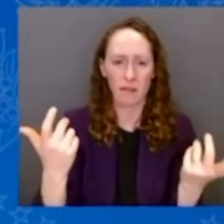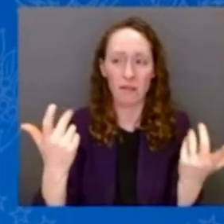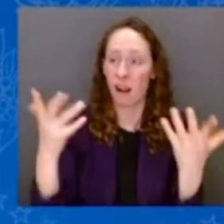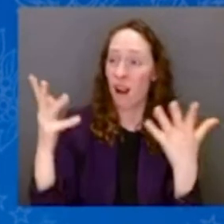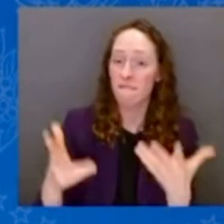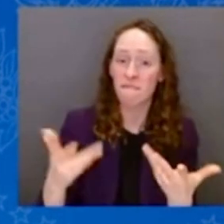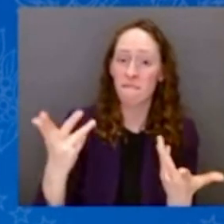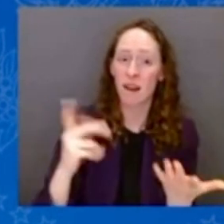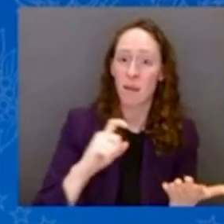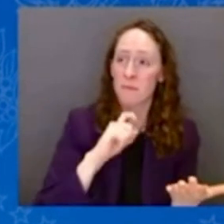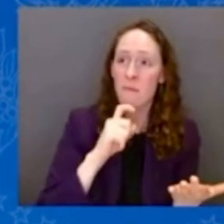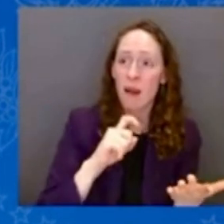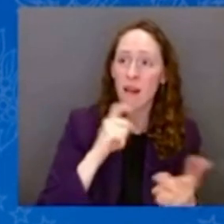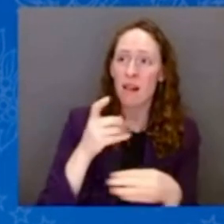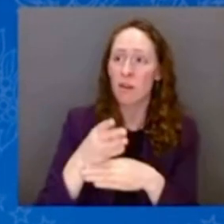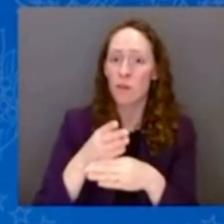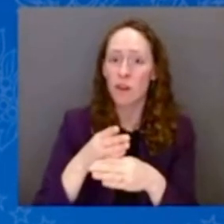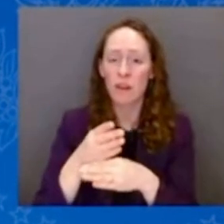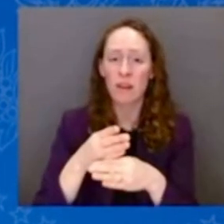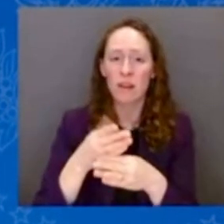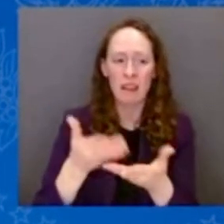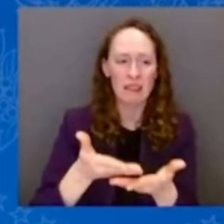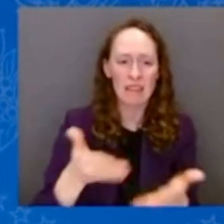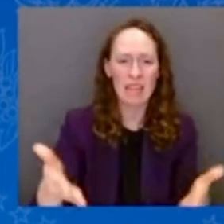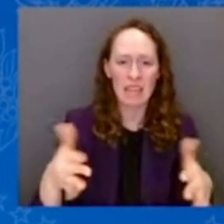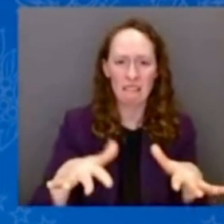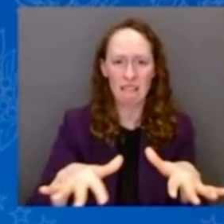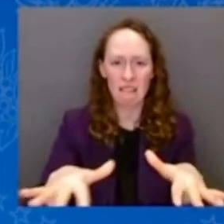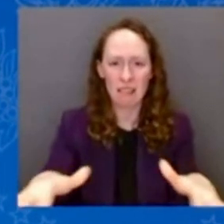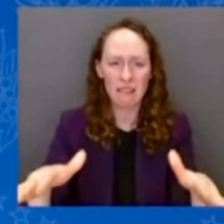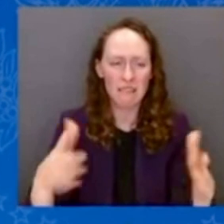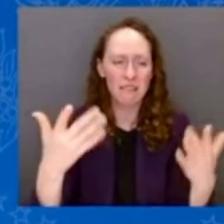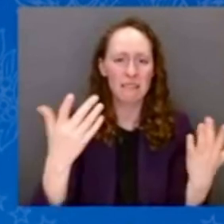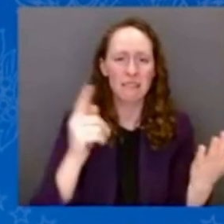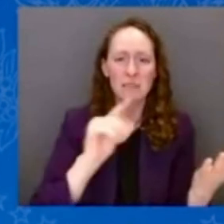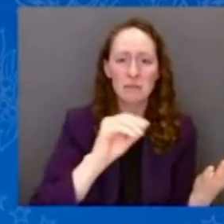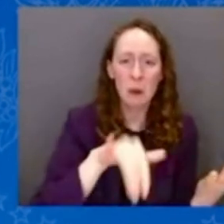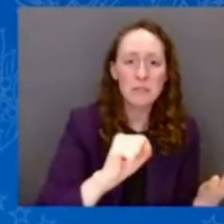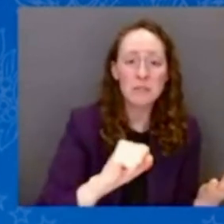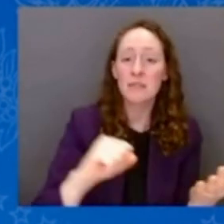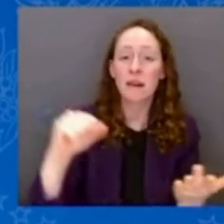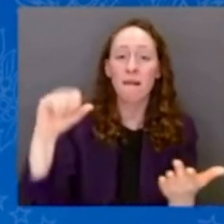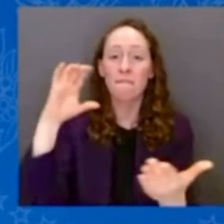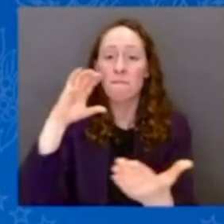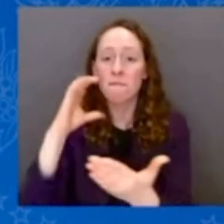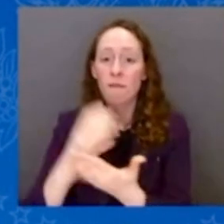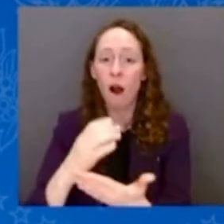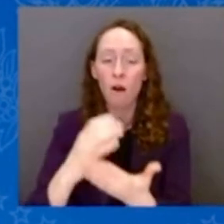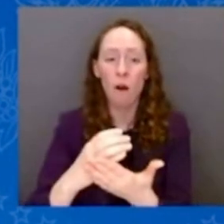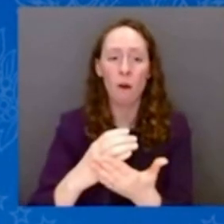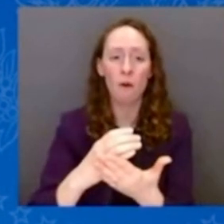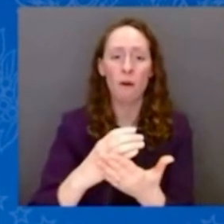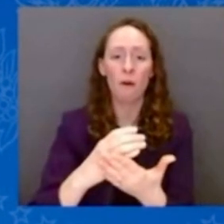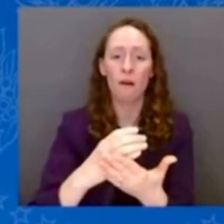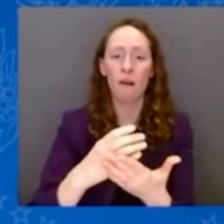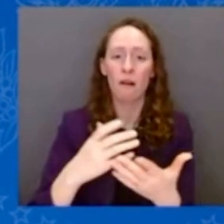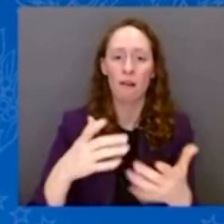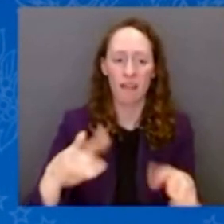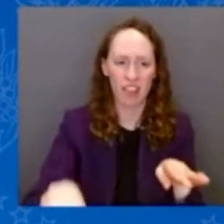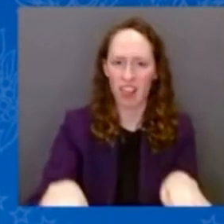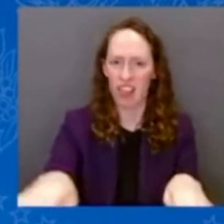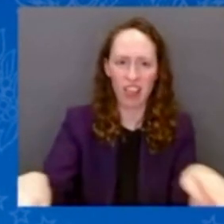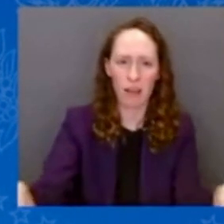albums, clothes, dishes, basic of life, all gone. People still going through the rubble, seeing if they can find that